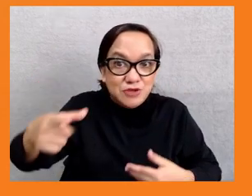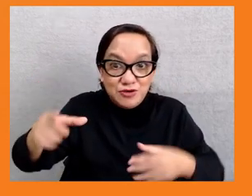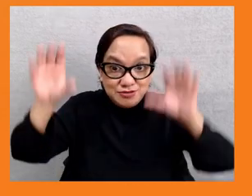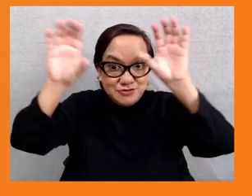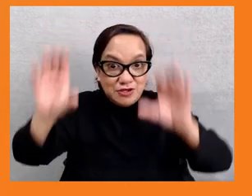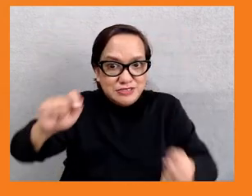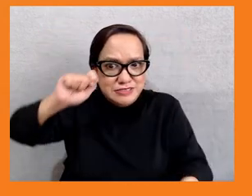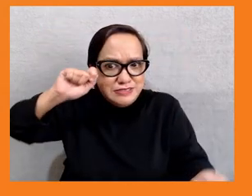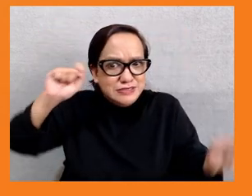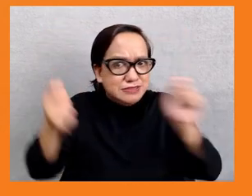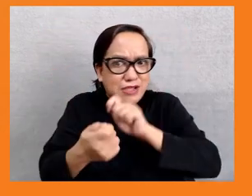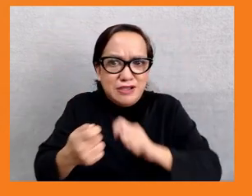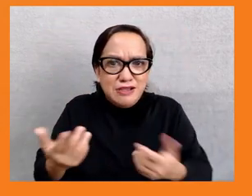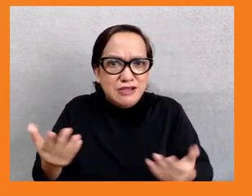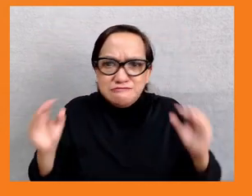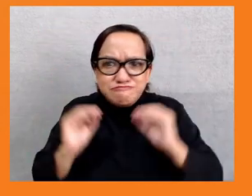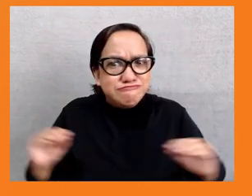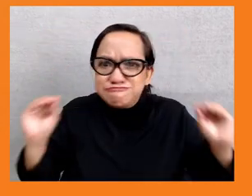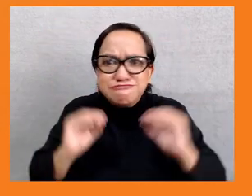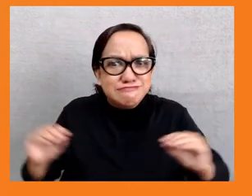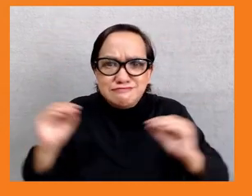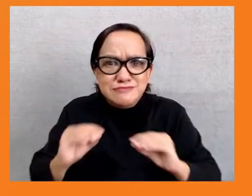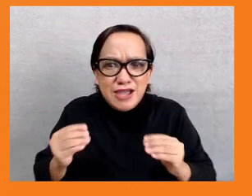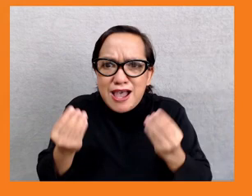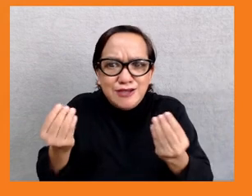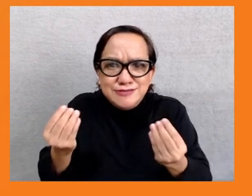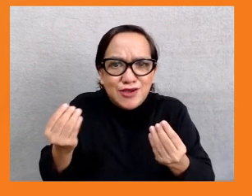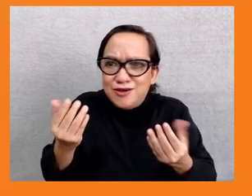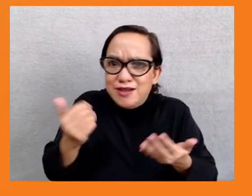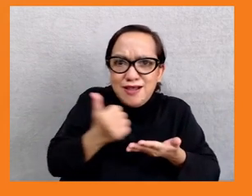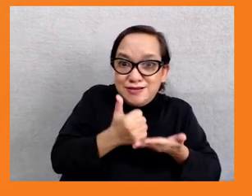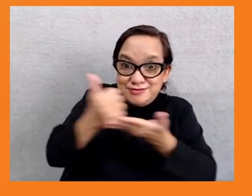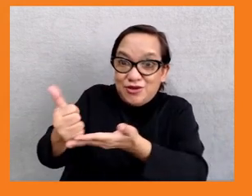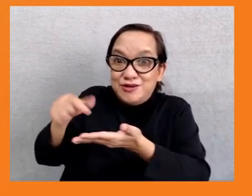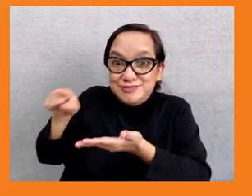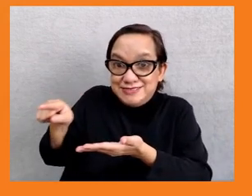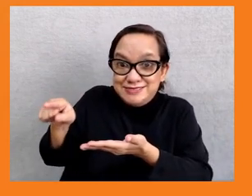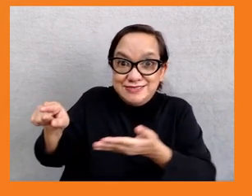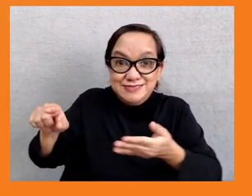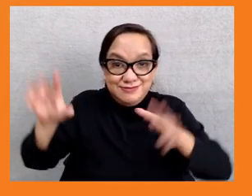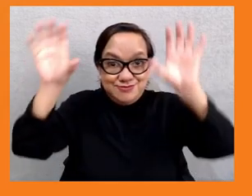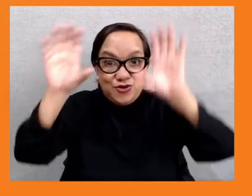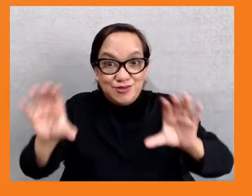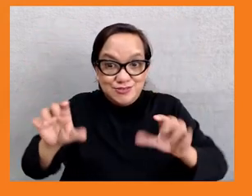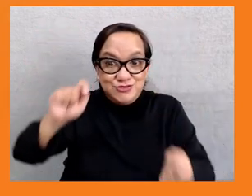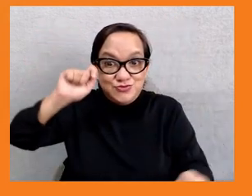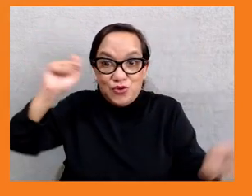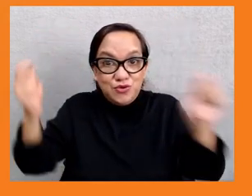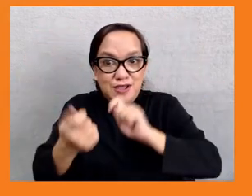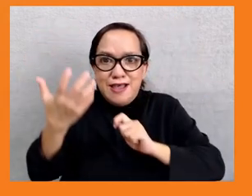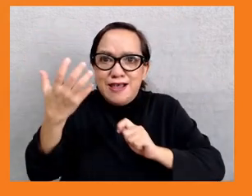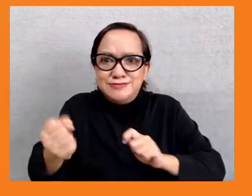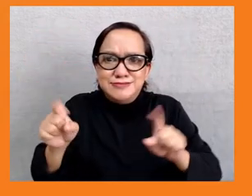The global tax on wealthy and the windfall tax has been argued by many academics. The accountability